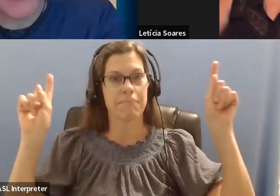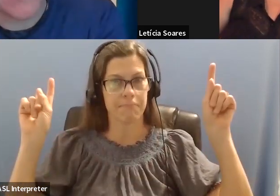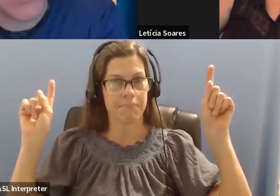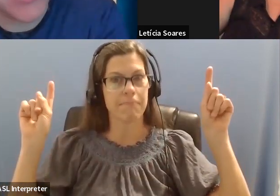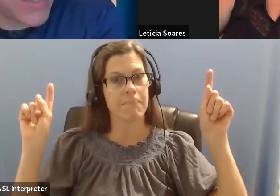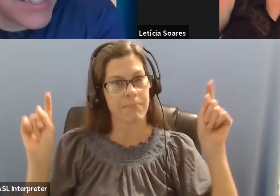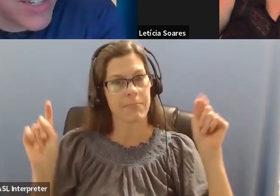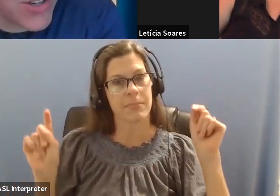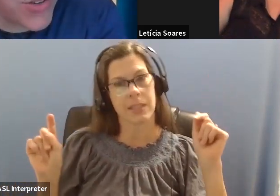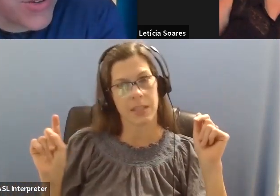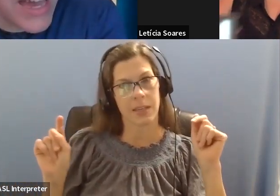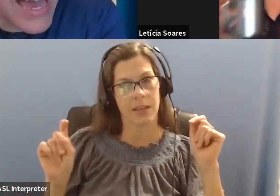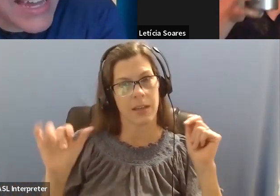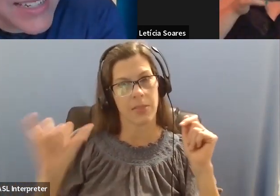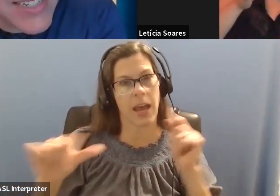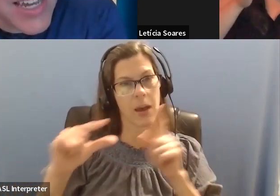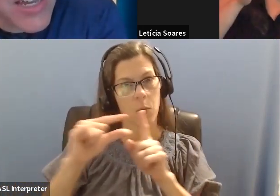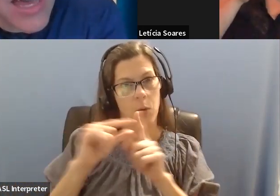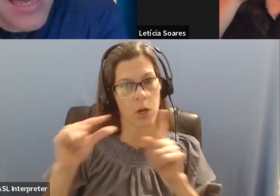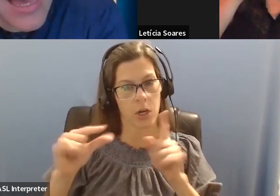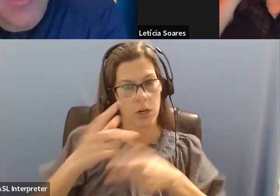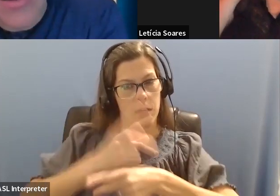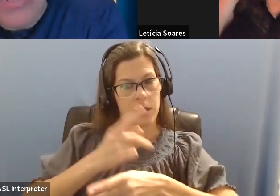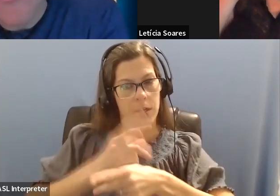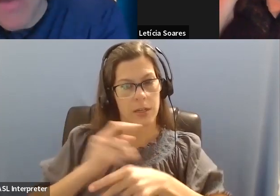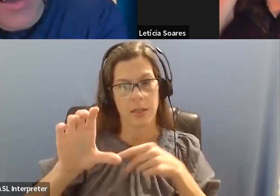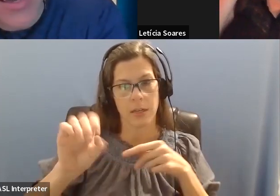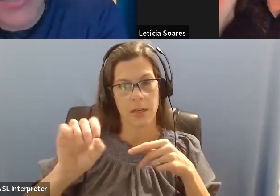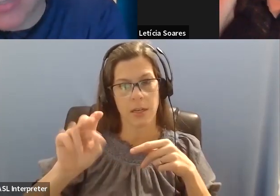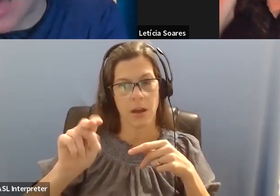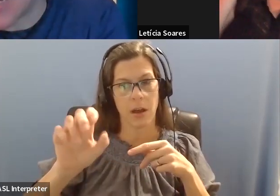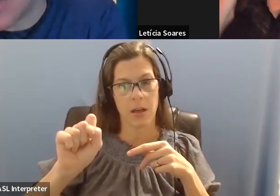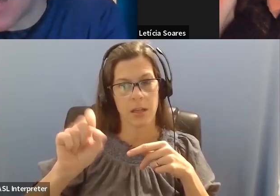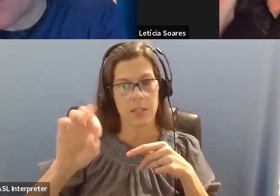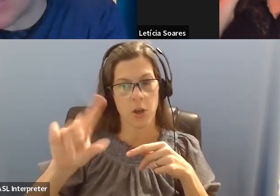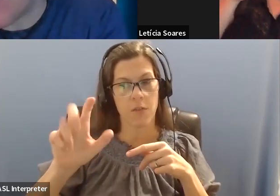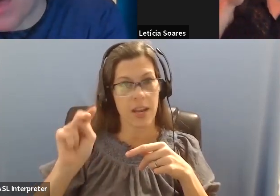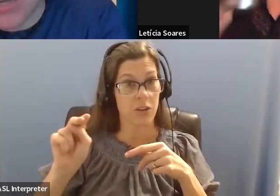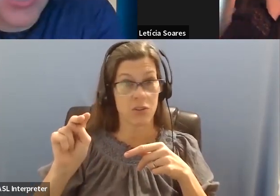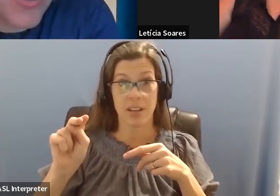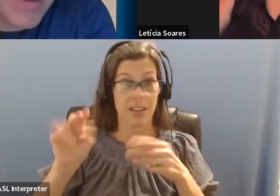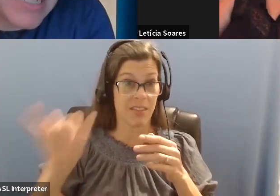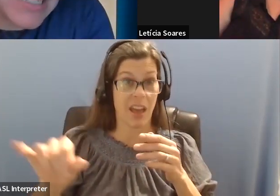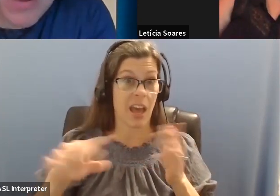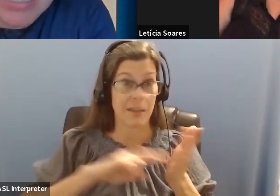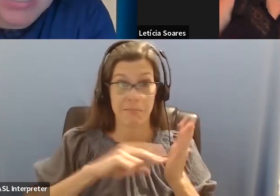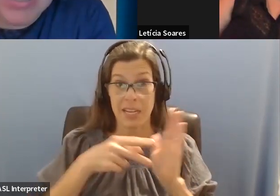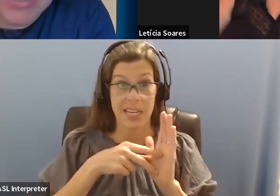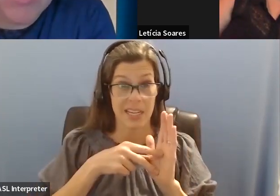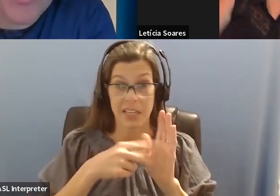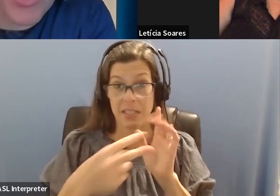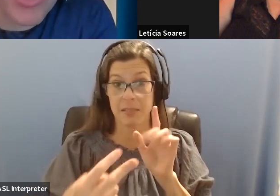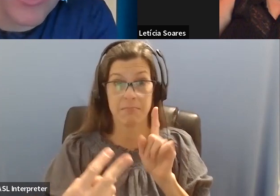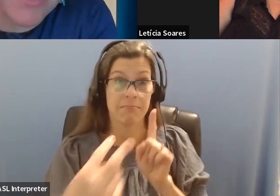what does conservation mean to you and are there any barriers that, um, impact your participation